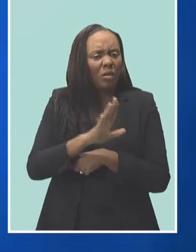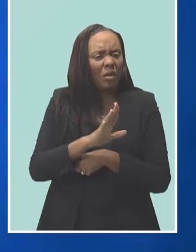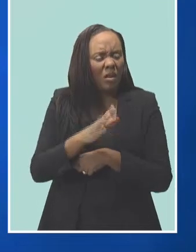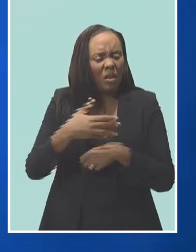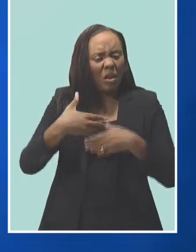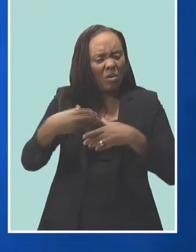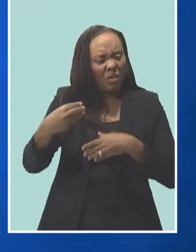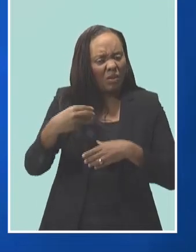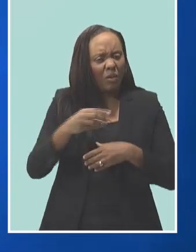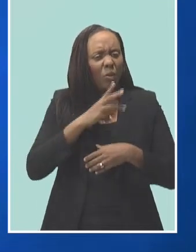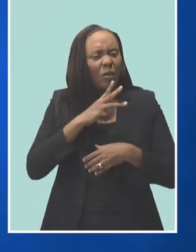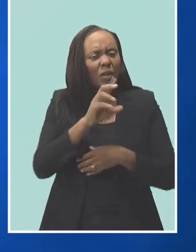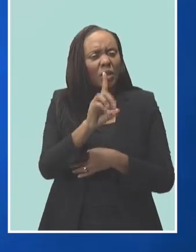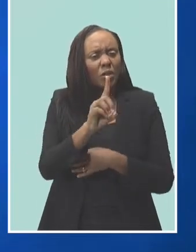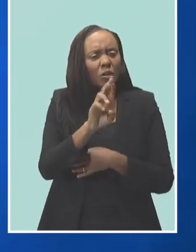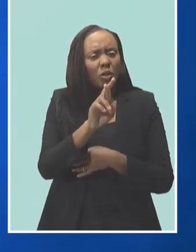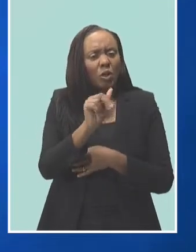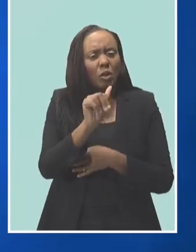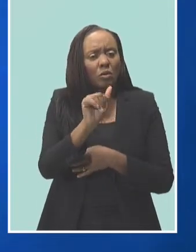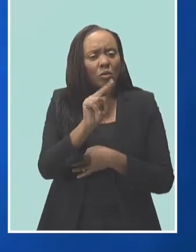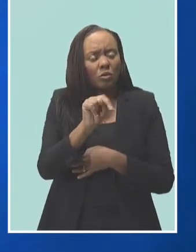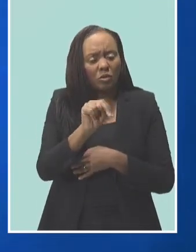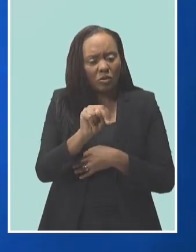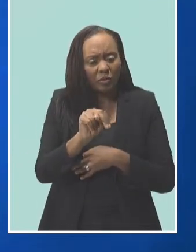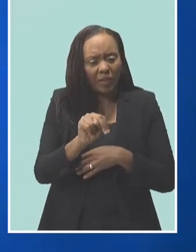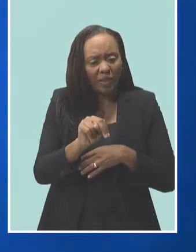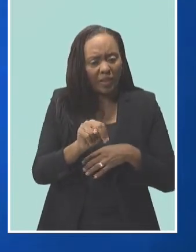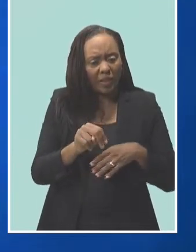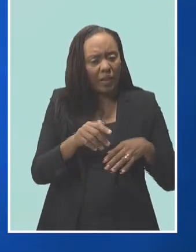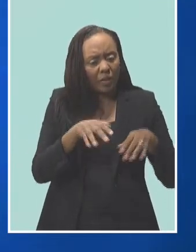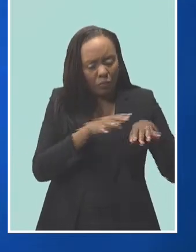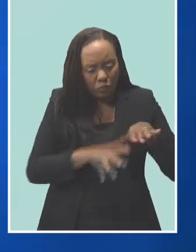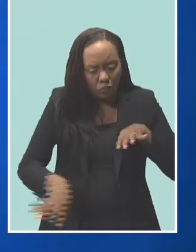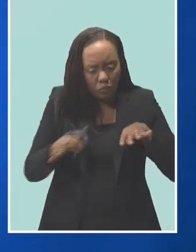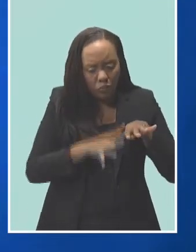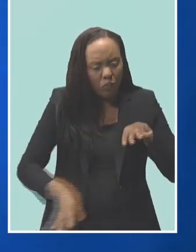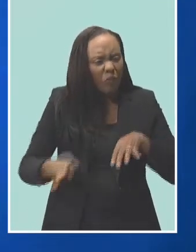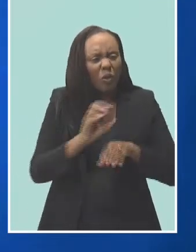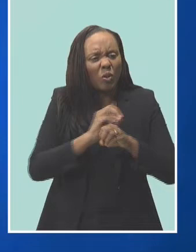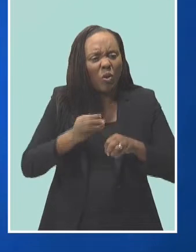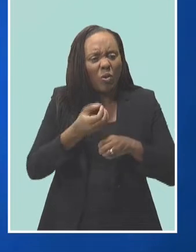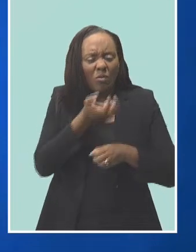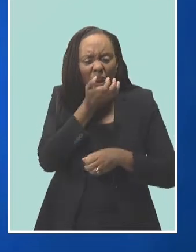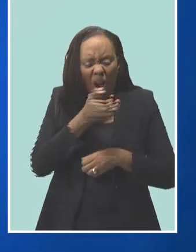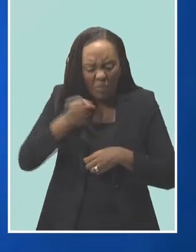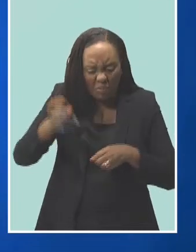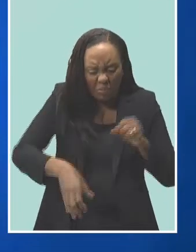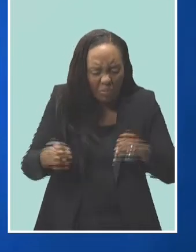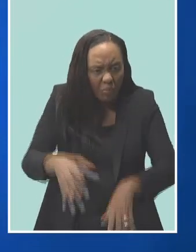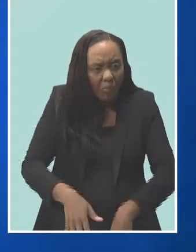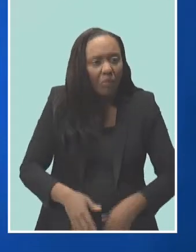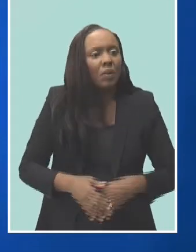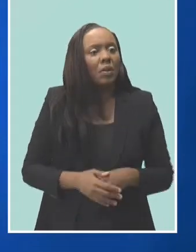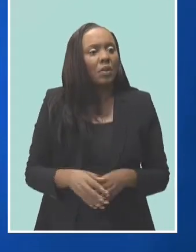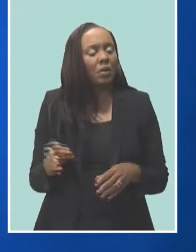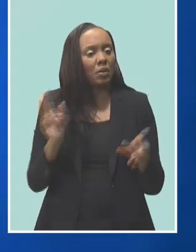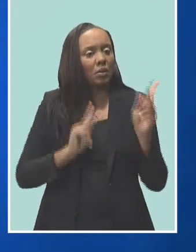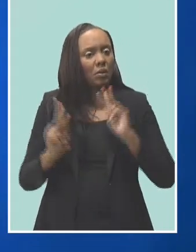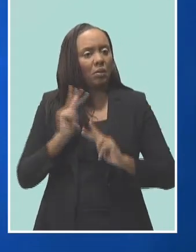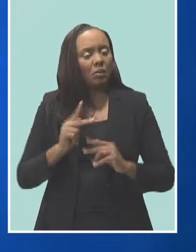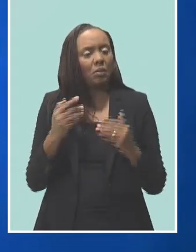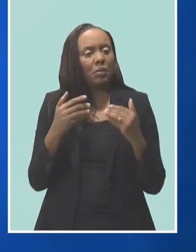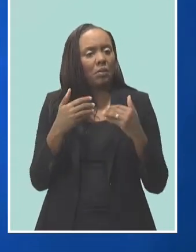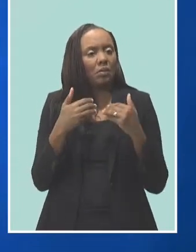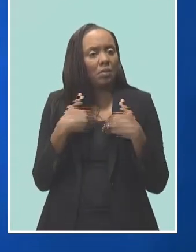needs fixing to be able to withstand any adverse weather conditions. Those who are financially able